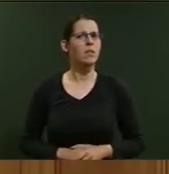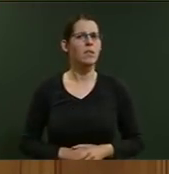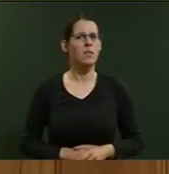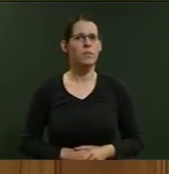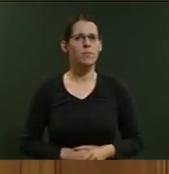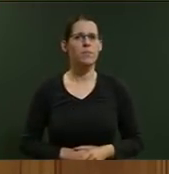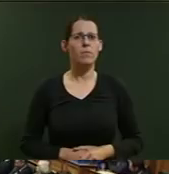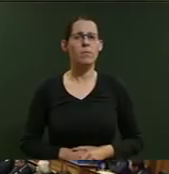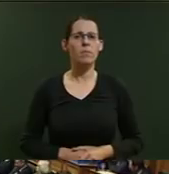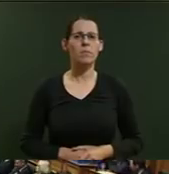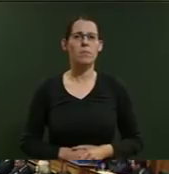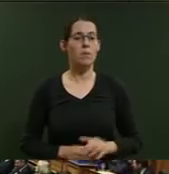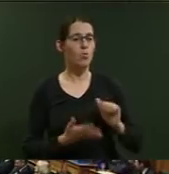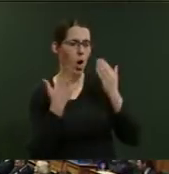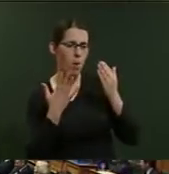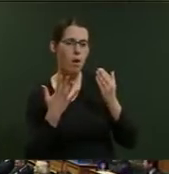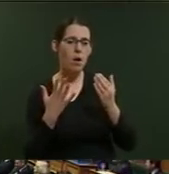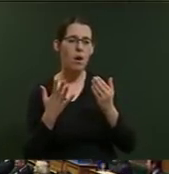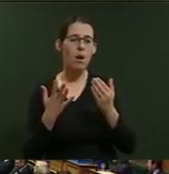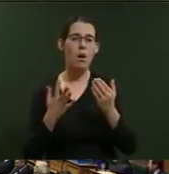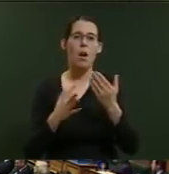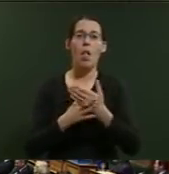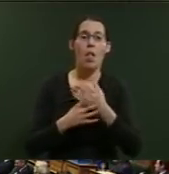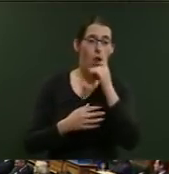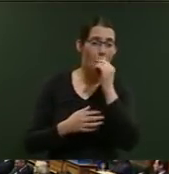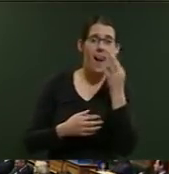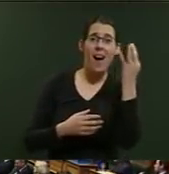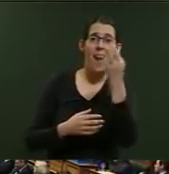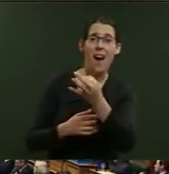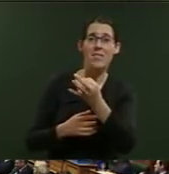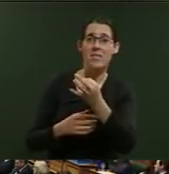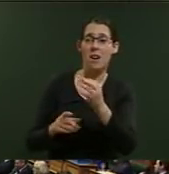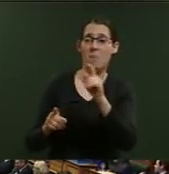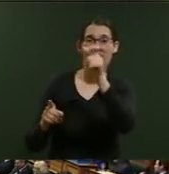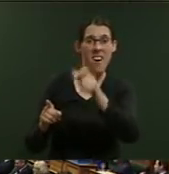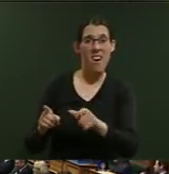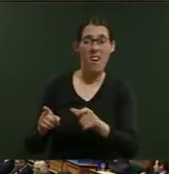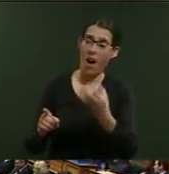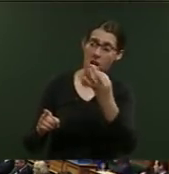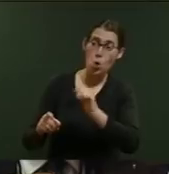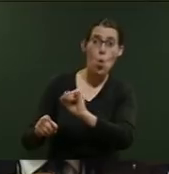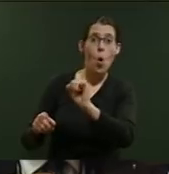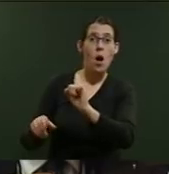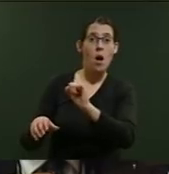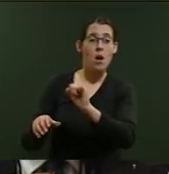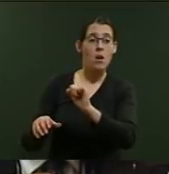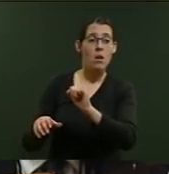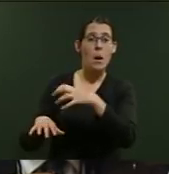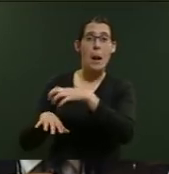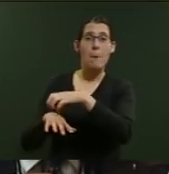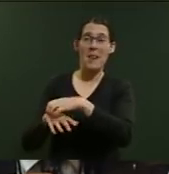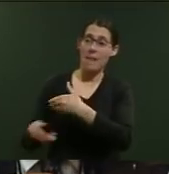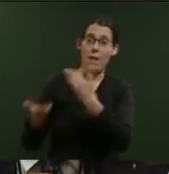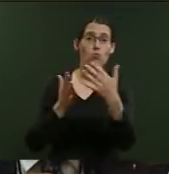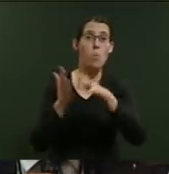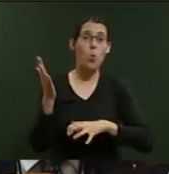The Honourable, right Honourable Minister Peter. Could I ask the Minister, Aston, whether or not his department has given him reports that suggest New Zealanders cannot pick fruit because their